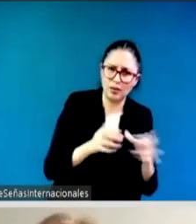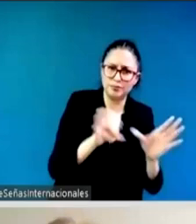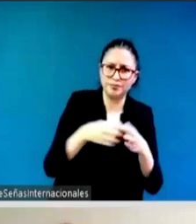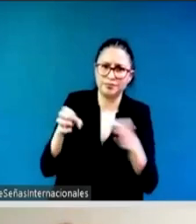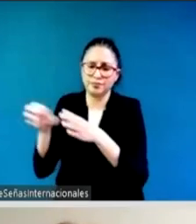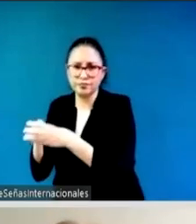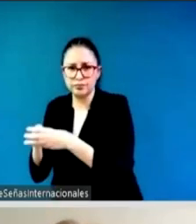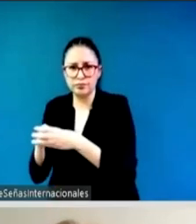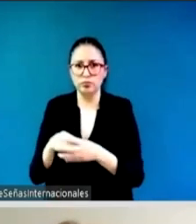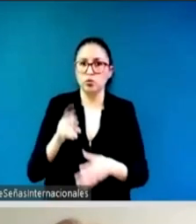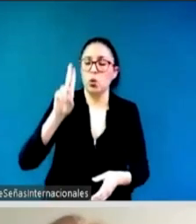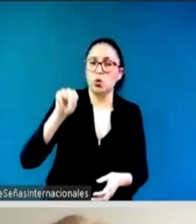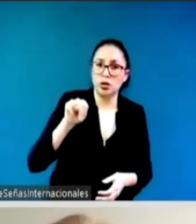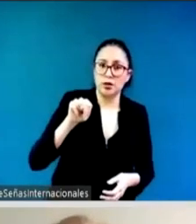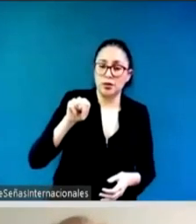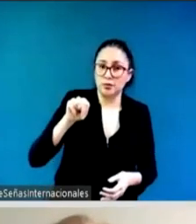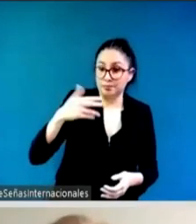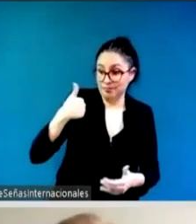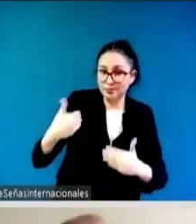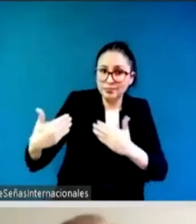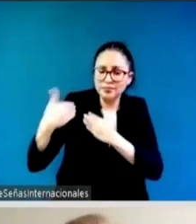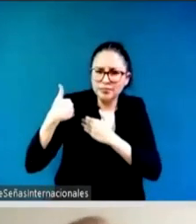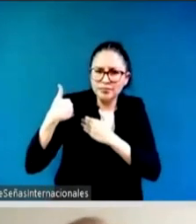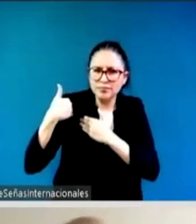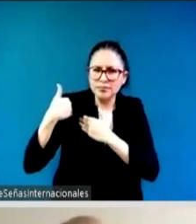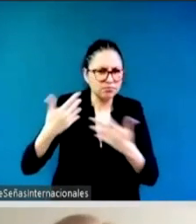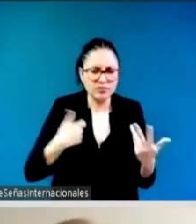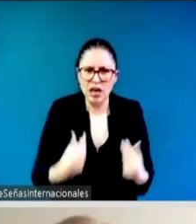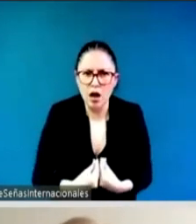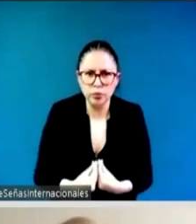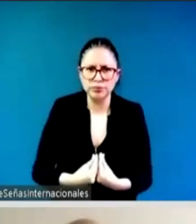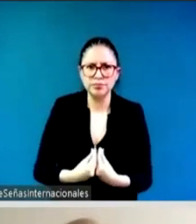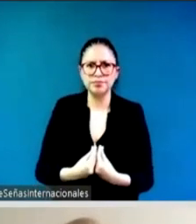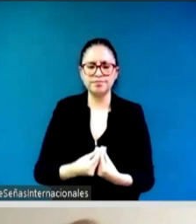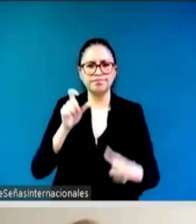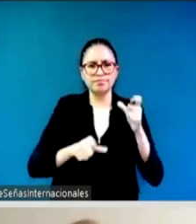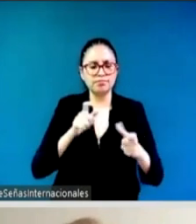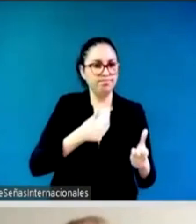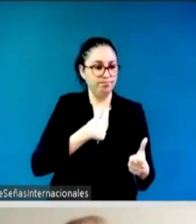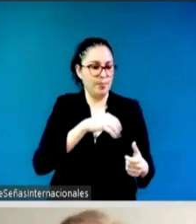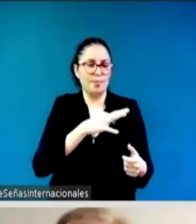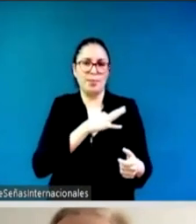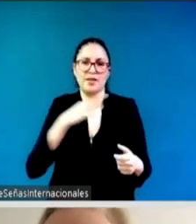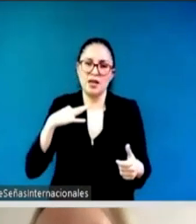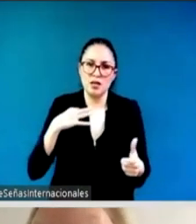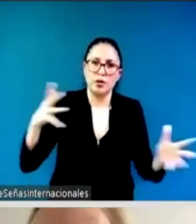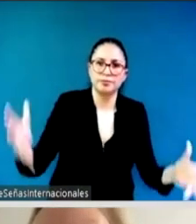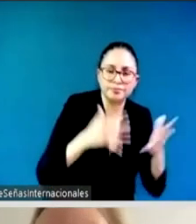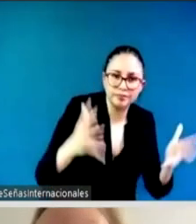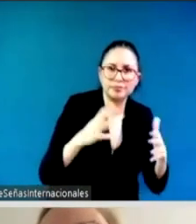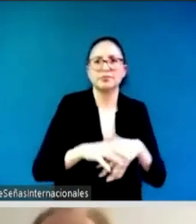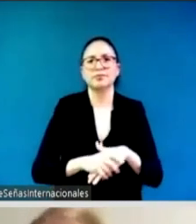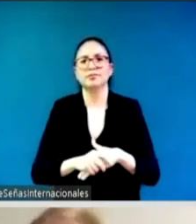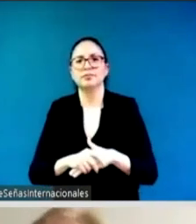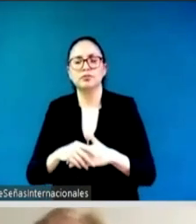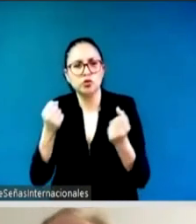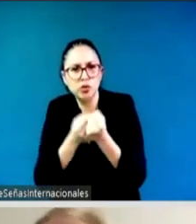speak out and to become much more drivers of feminist change and policies uh would really help us uh move